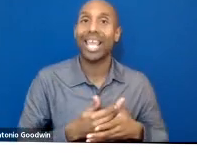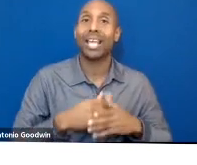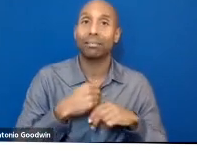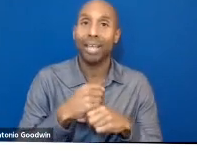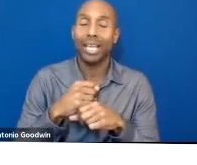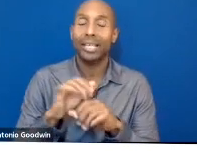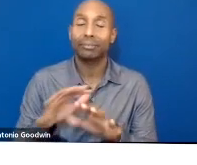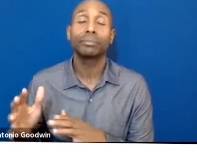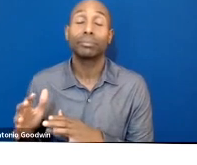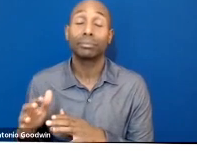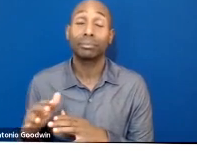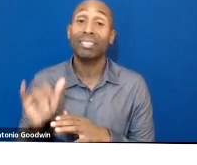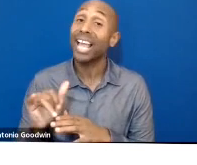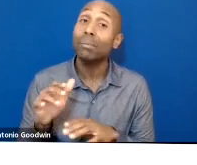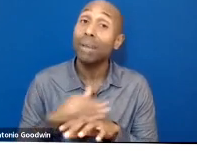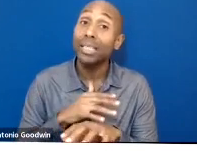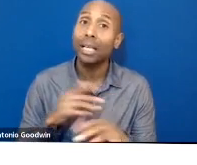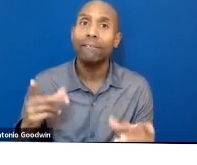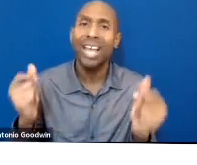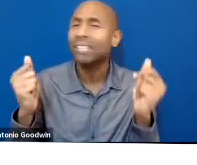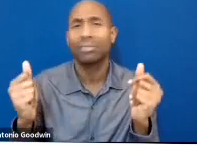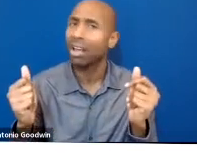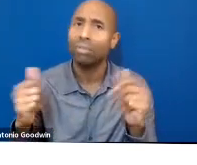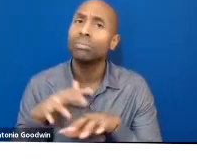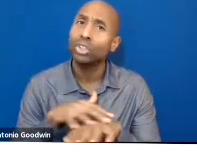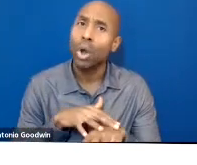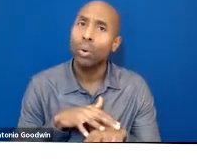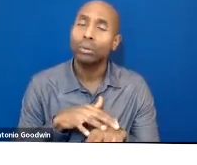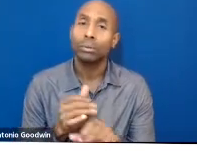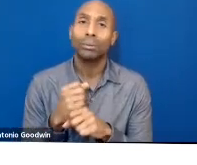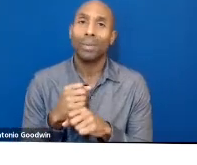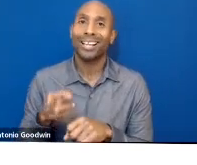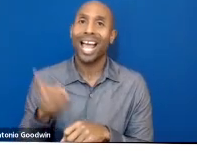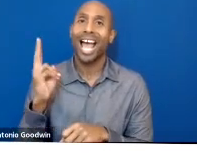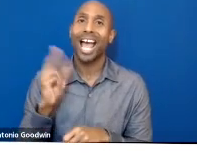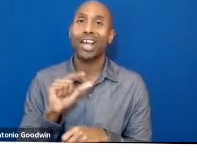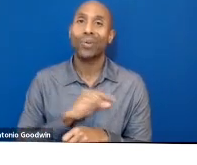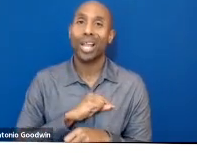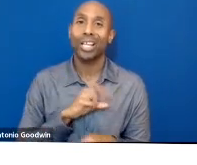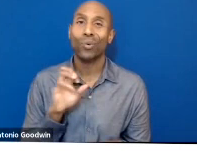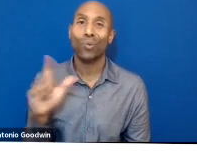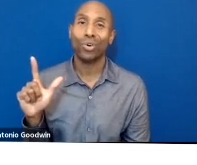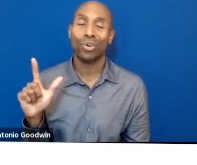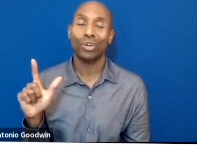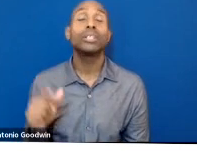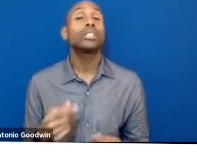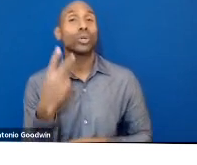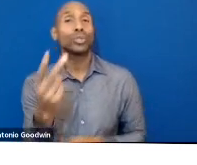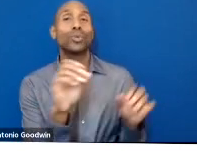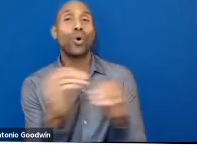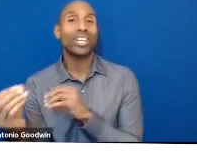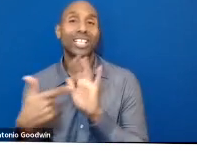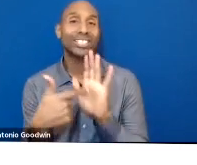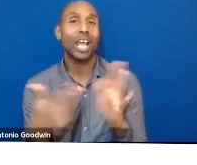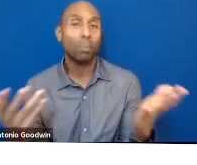this amazing high quality wool. So these are two examples of organizations that are working towards